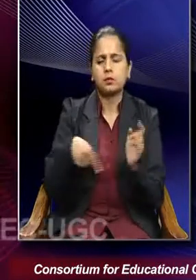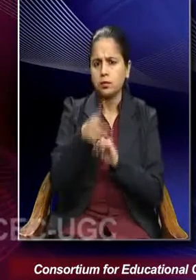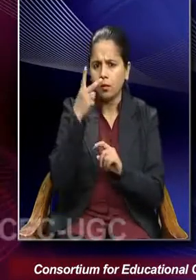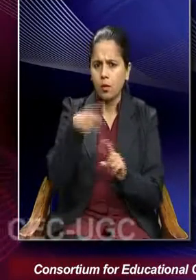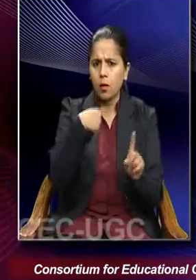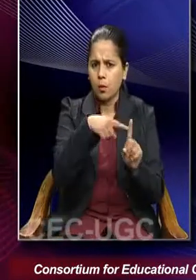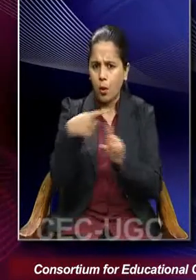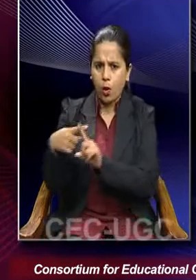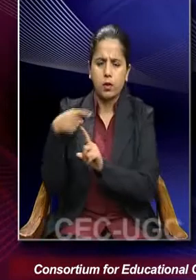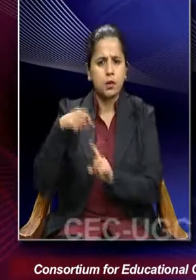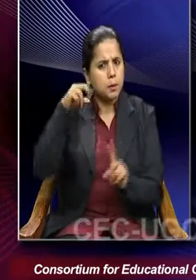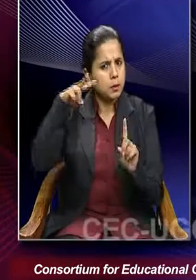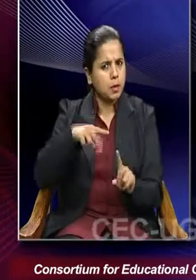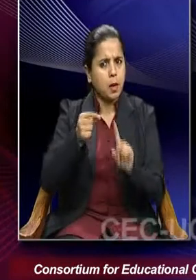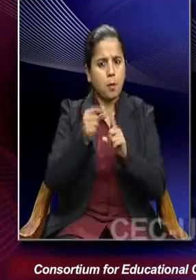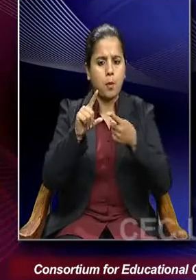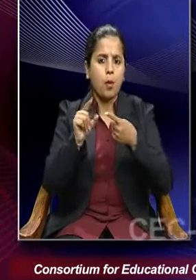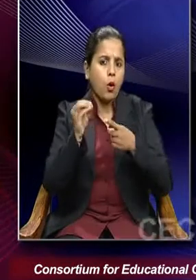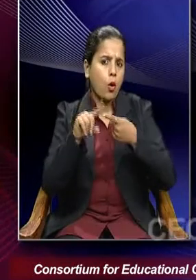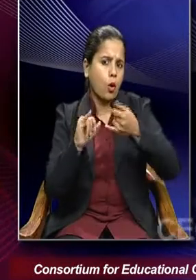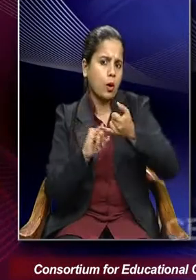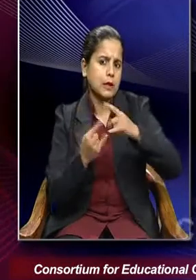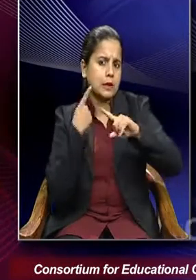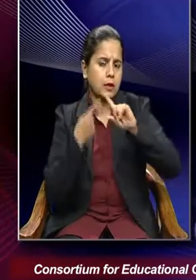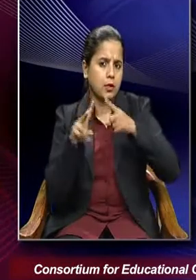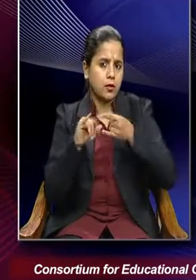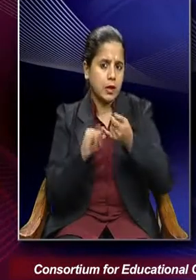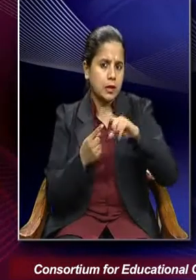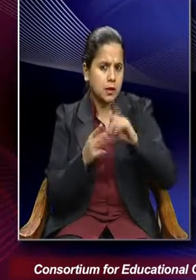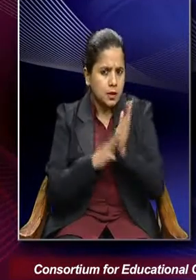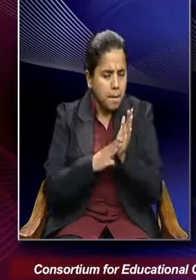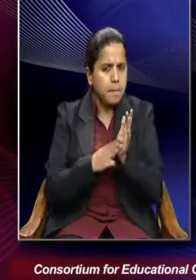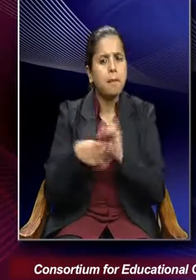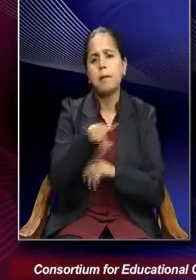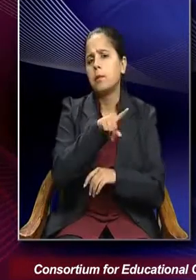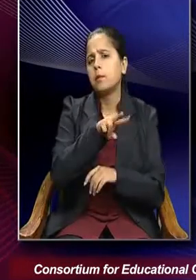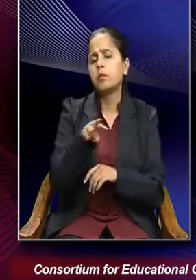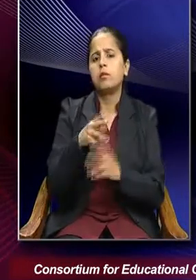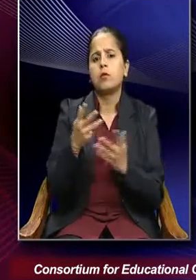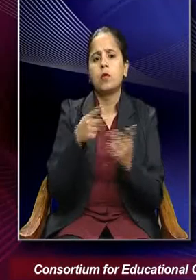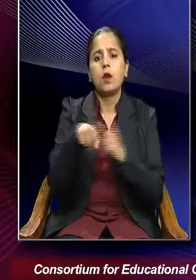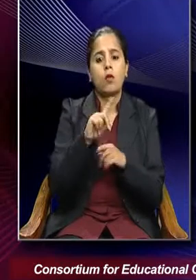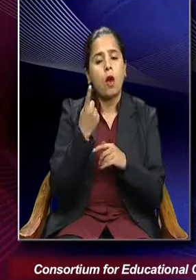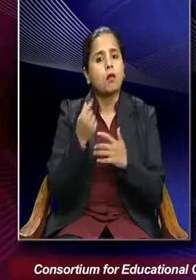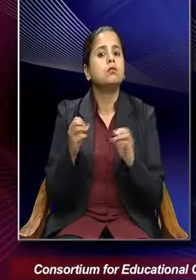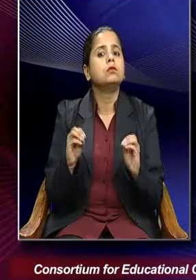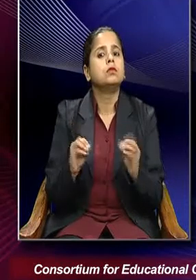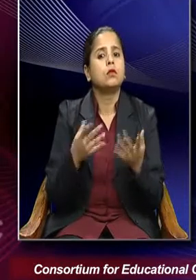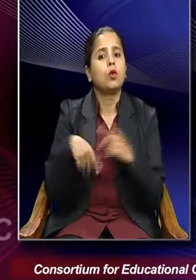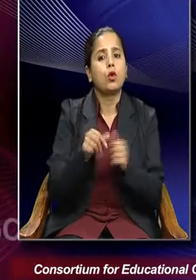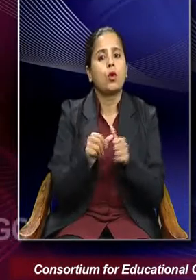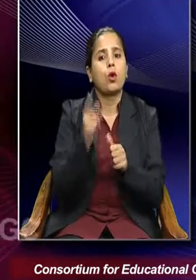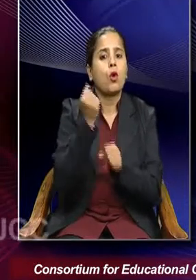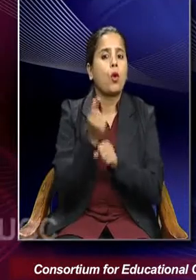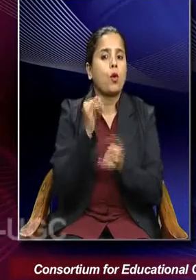positivist perspective or what is known as positivism was pioneered by Auguste